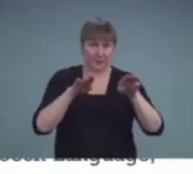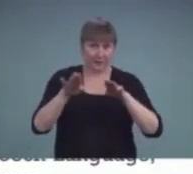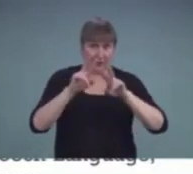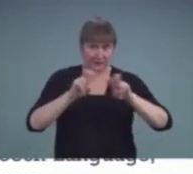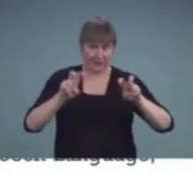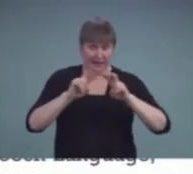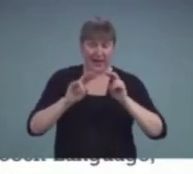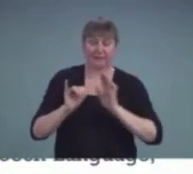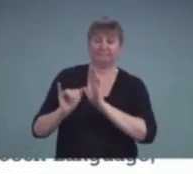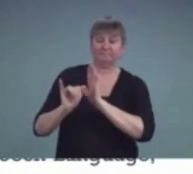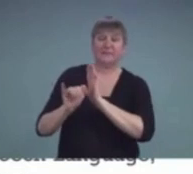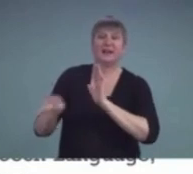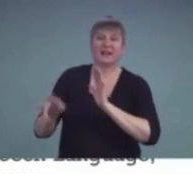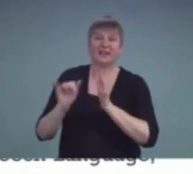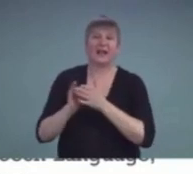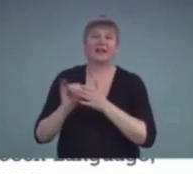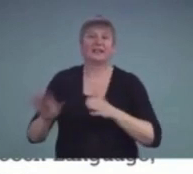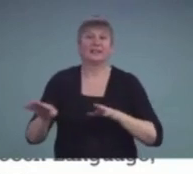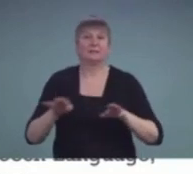was attention-seeking.